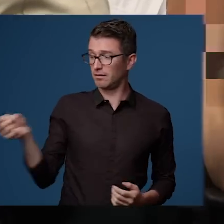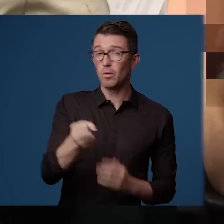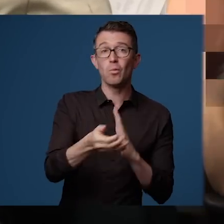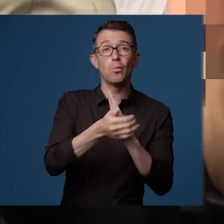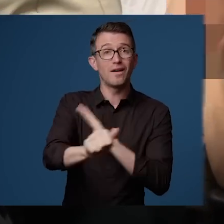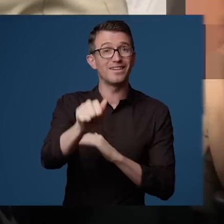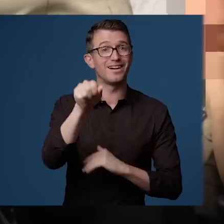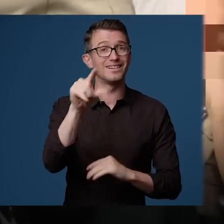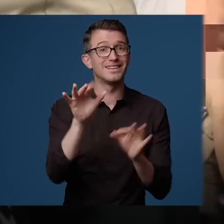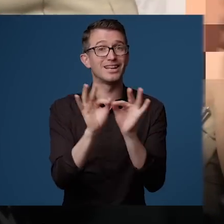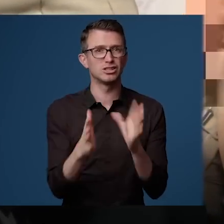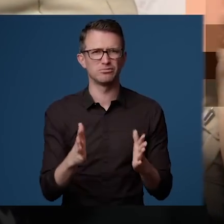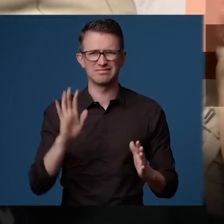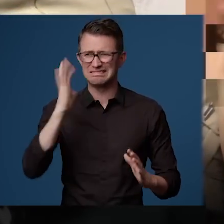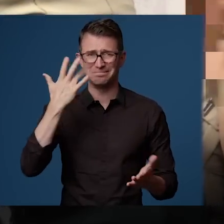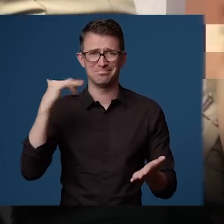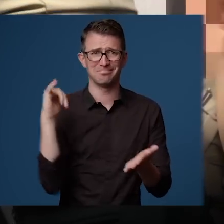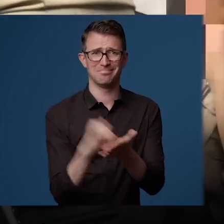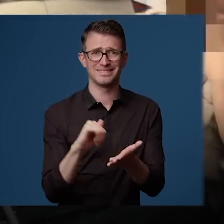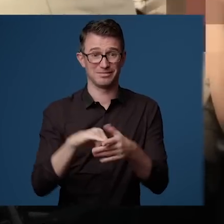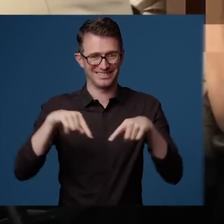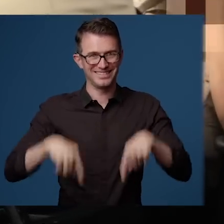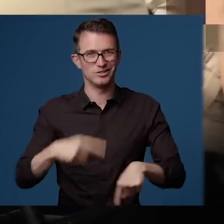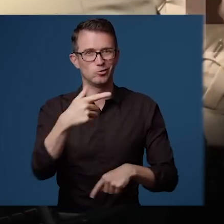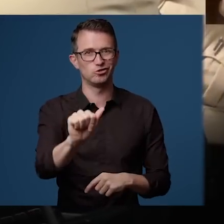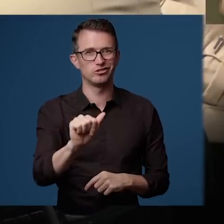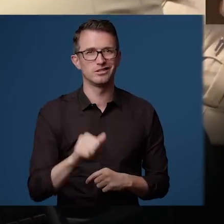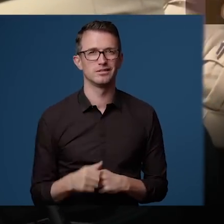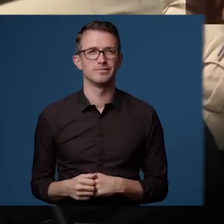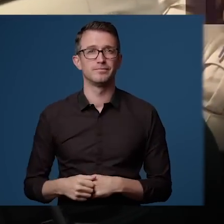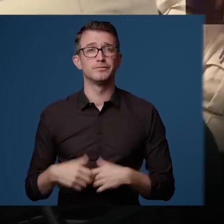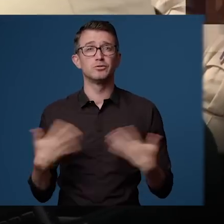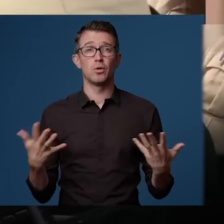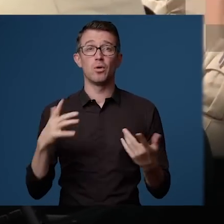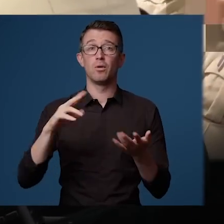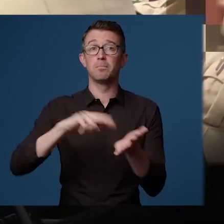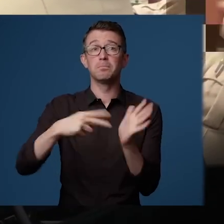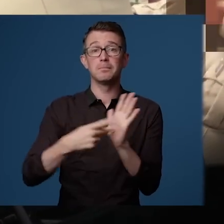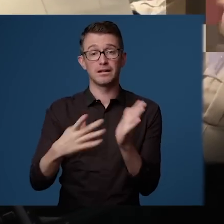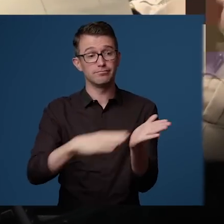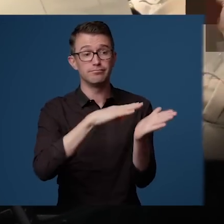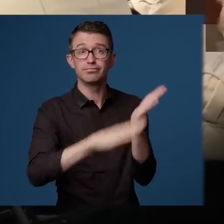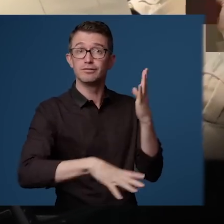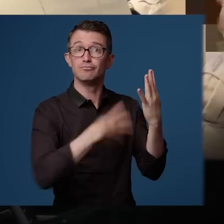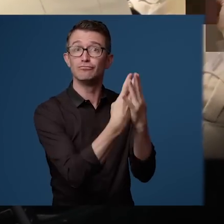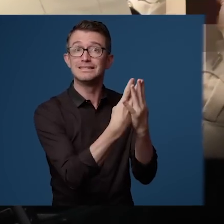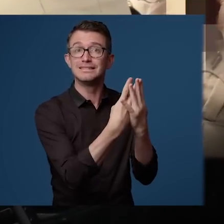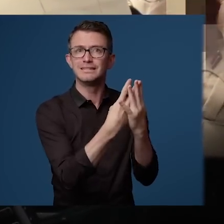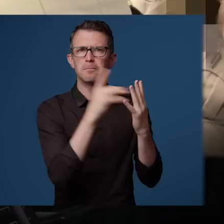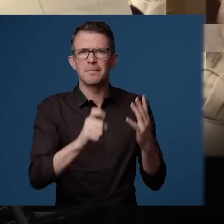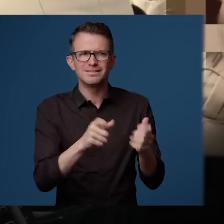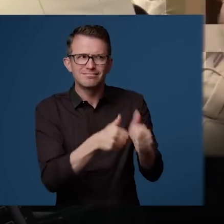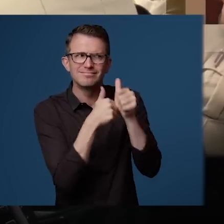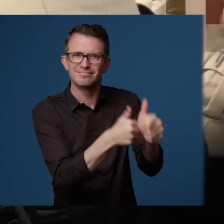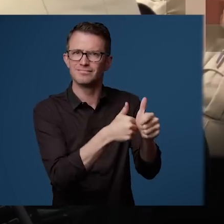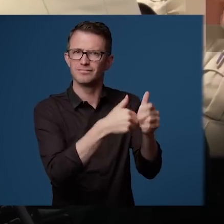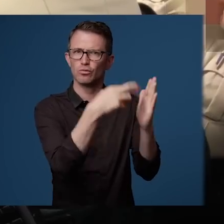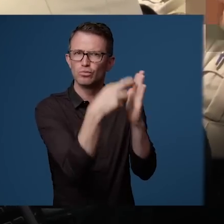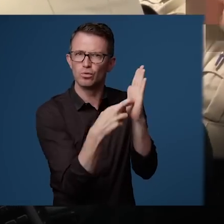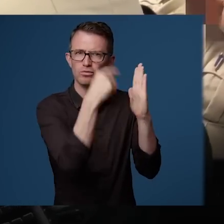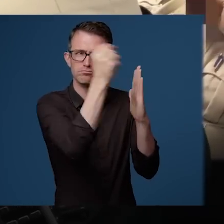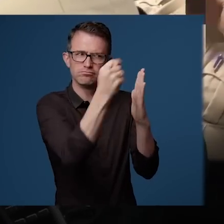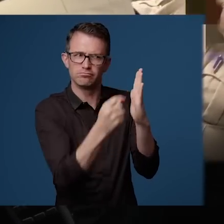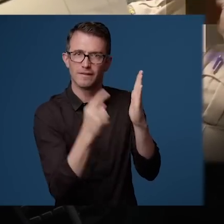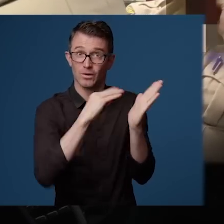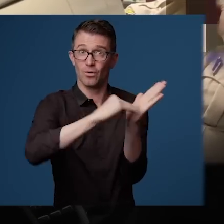But getting a qualified ASL interpreter appears to be next to impossible in Georgia. So when he was released from prison he needed to comply